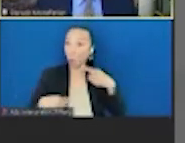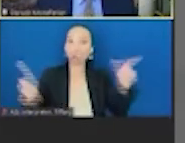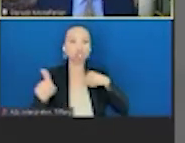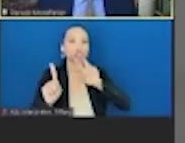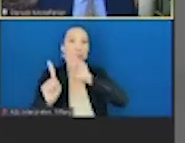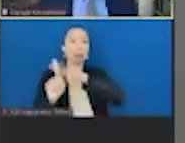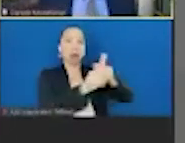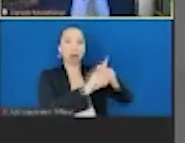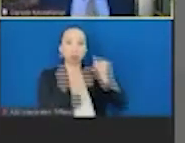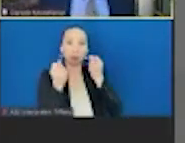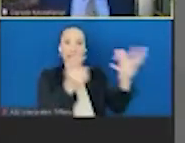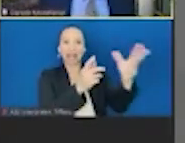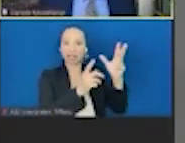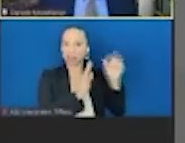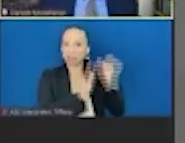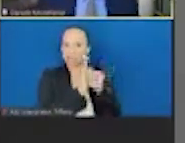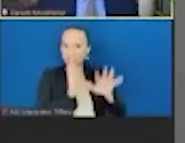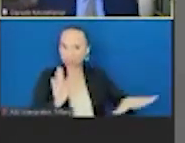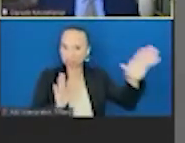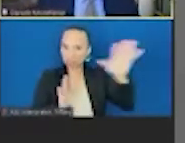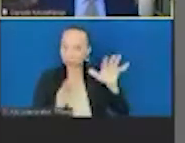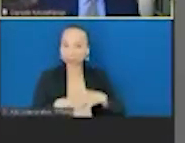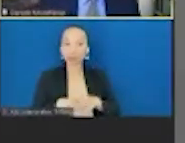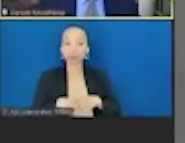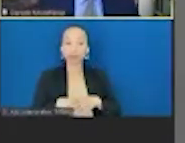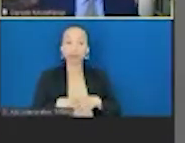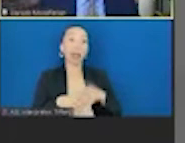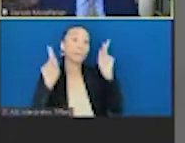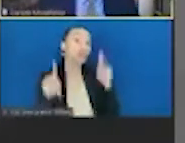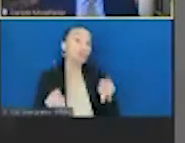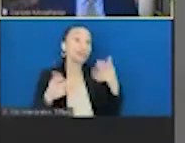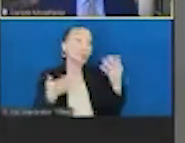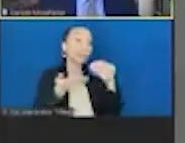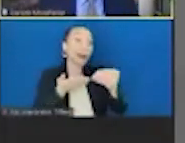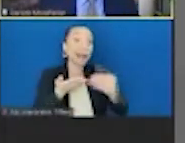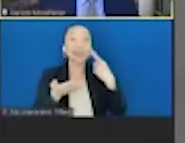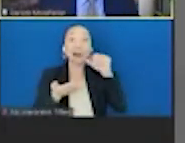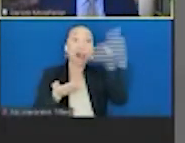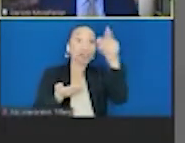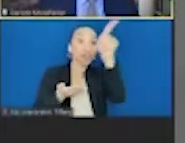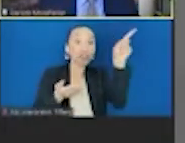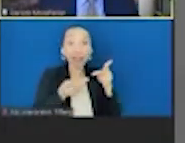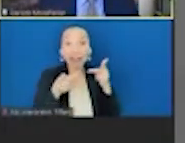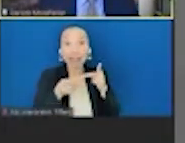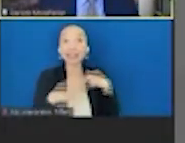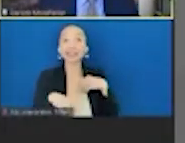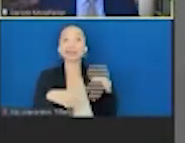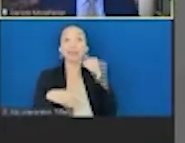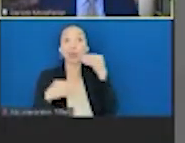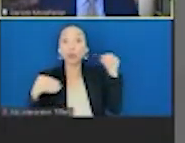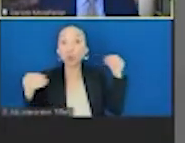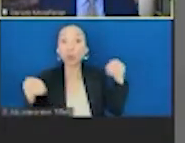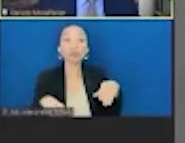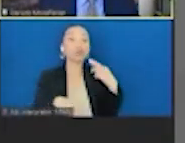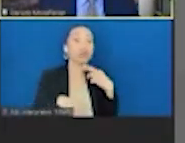Now, what about people who are buying their food from other sources, grocery stores, restaurants and schools? You know, I want to focus